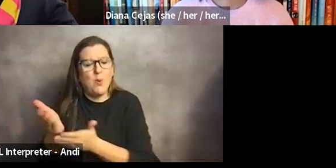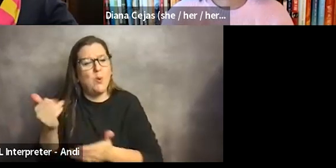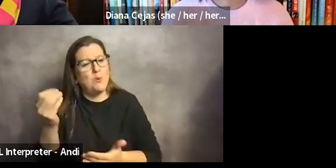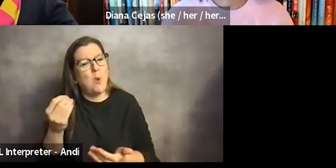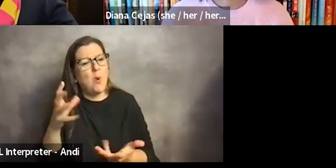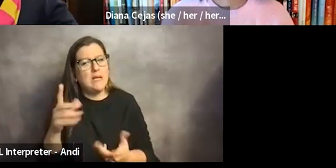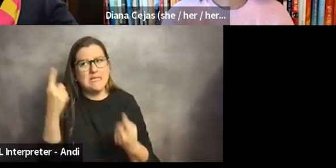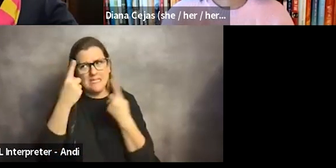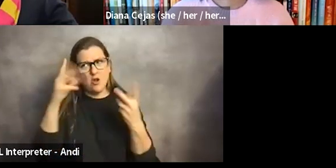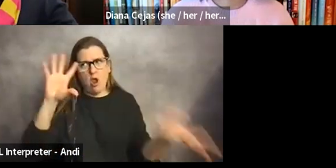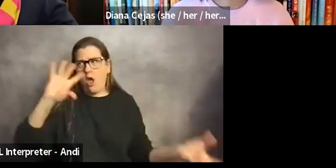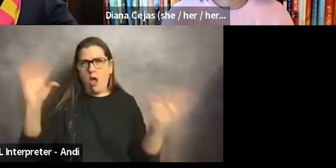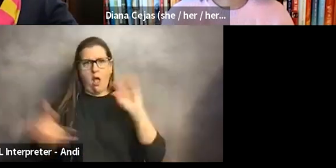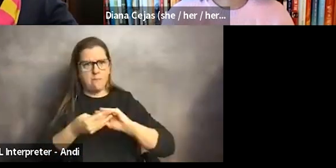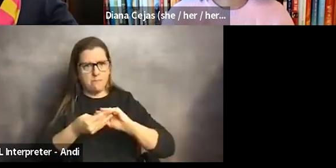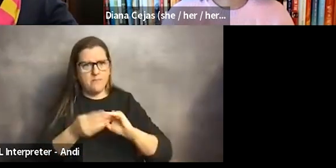you think about your career choices.